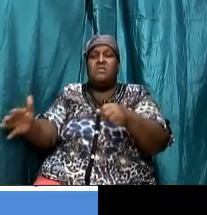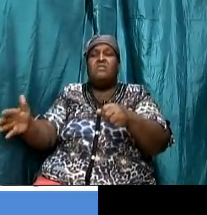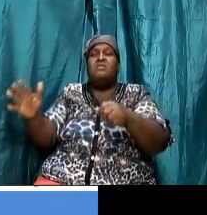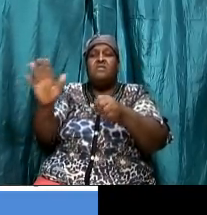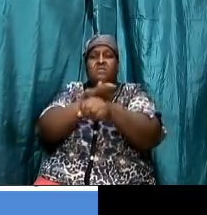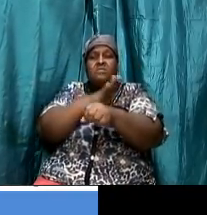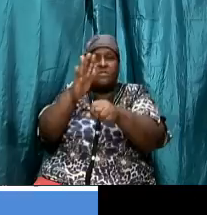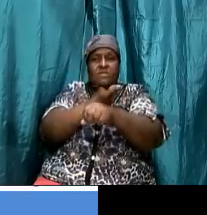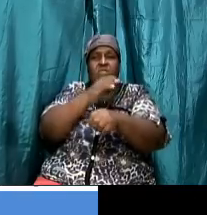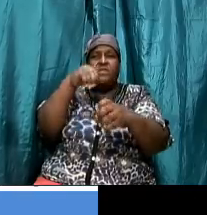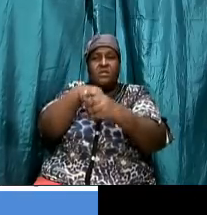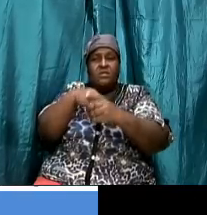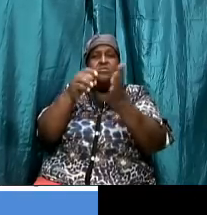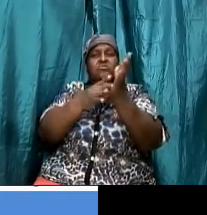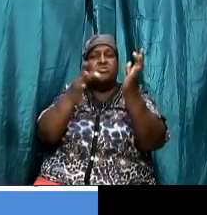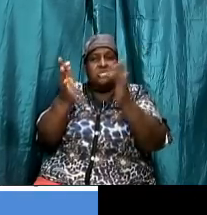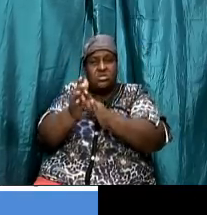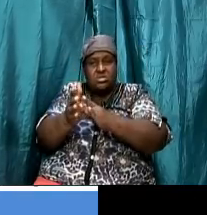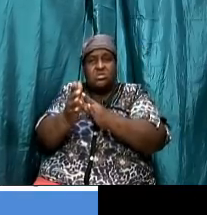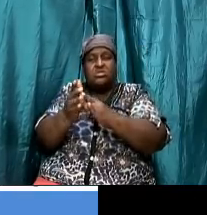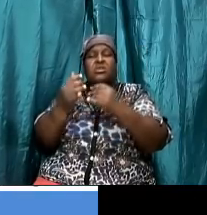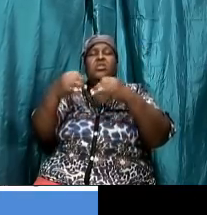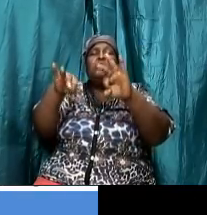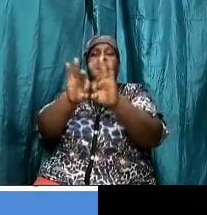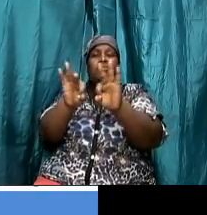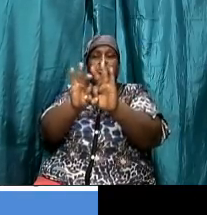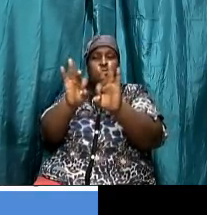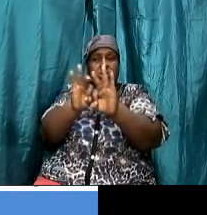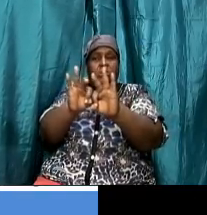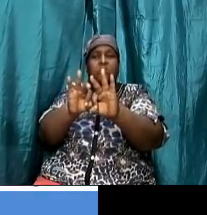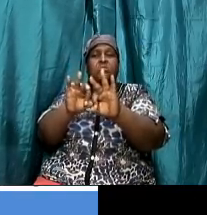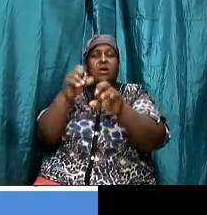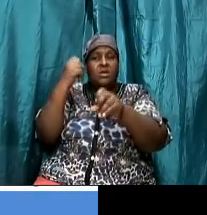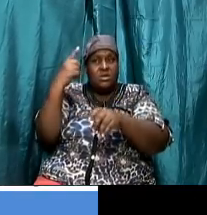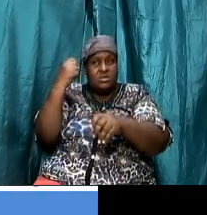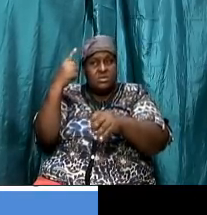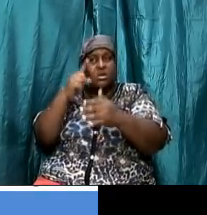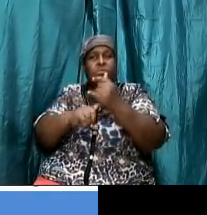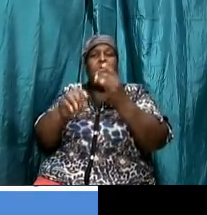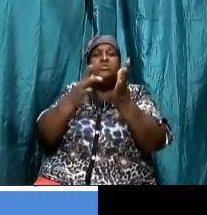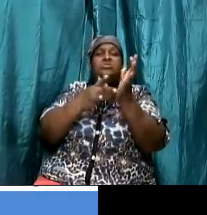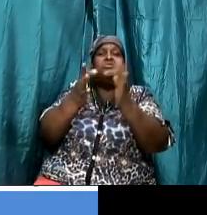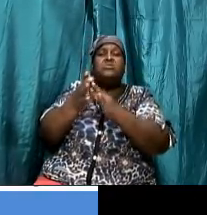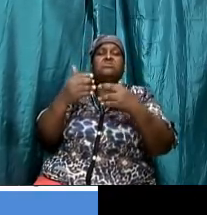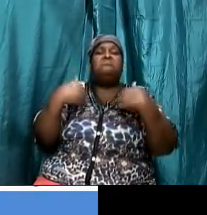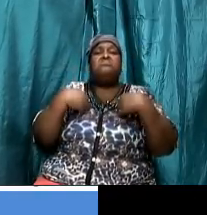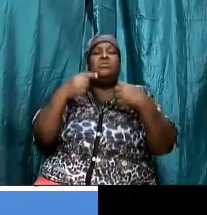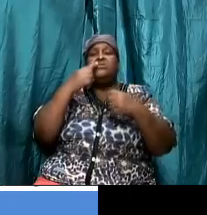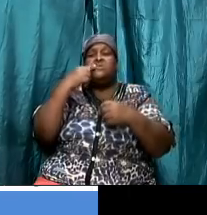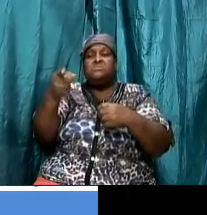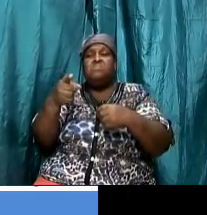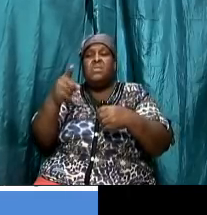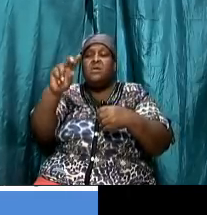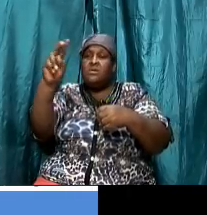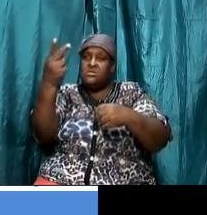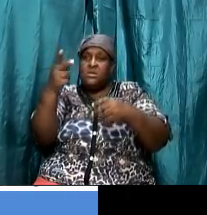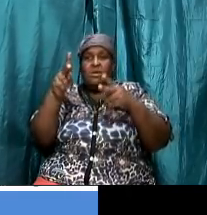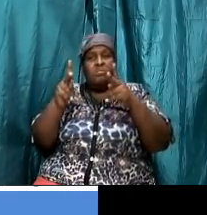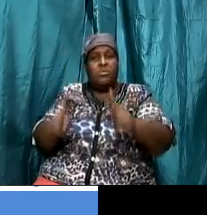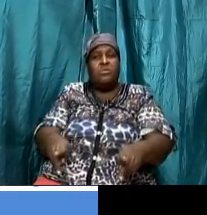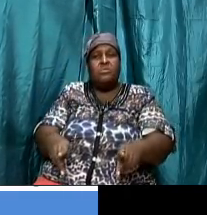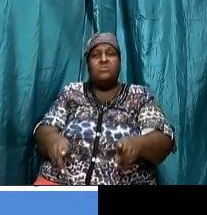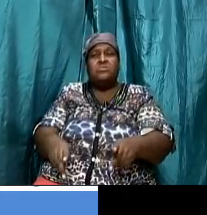that we get to understand what he has to say as he relates to the sabbath the second person is the apostle paul who